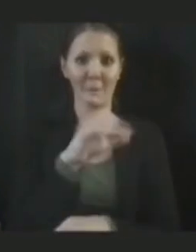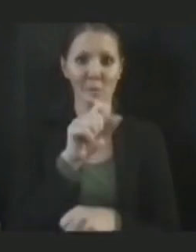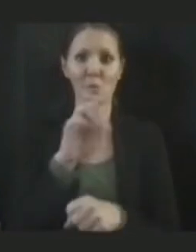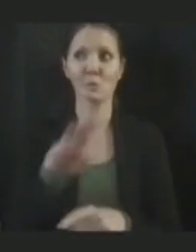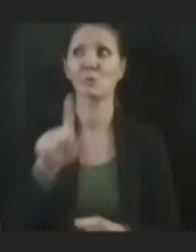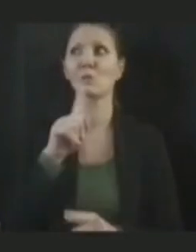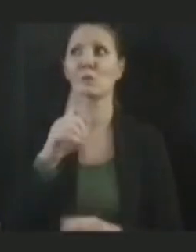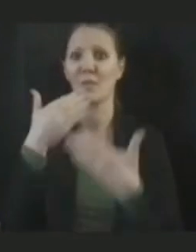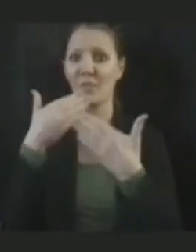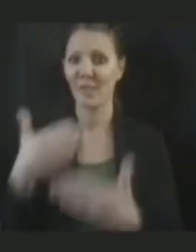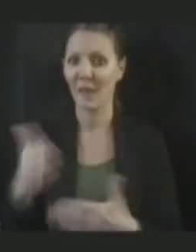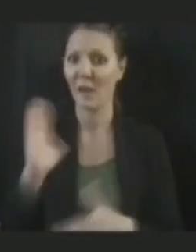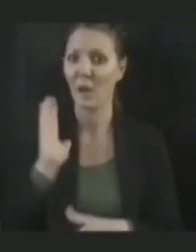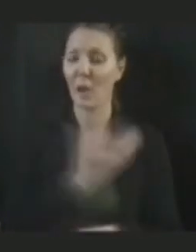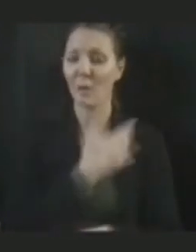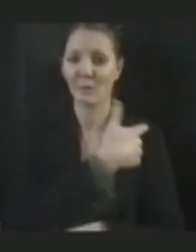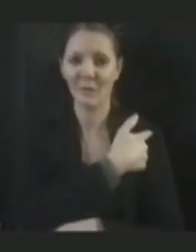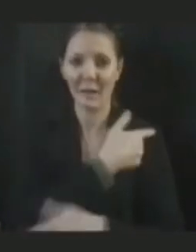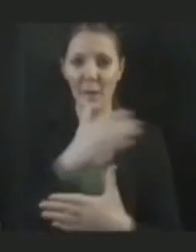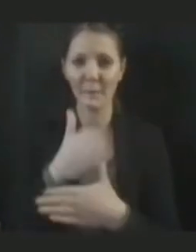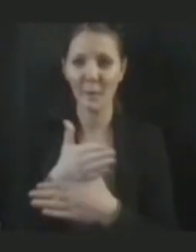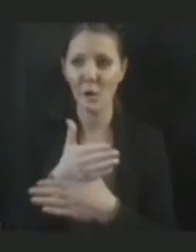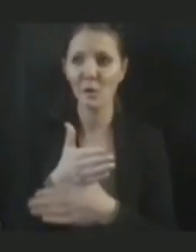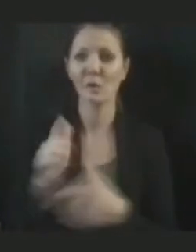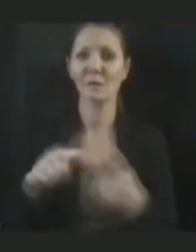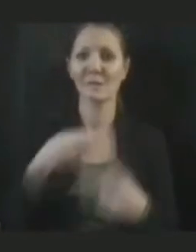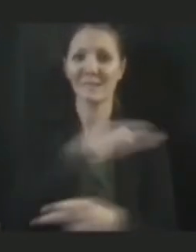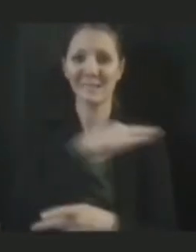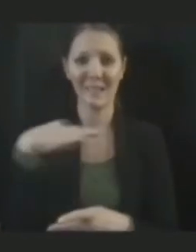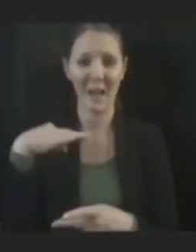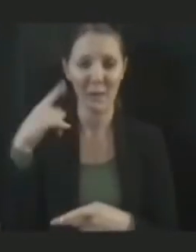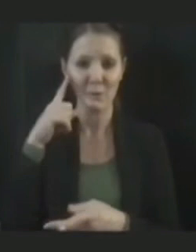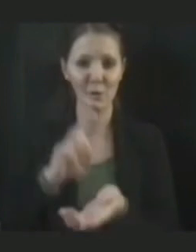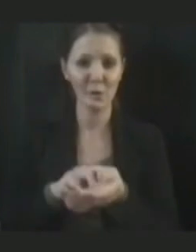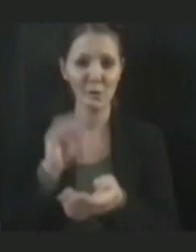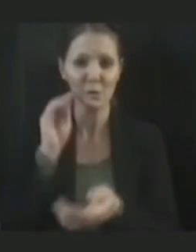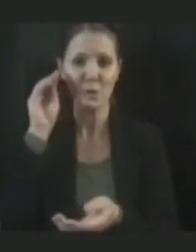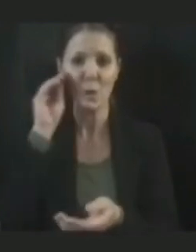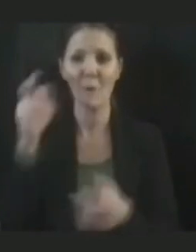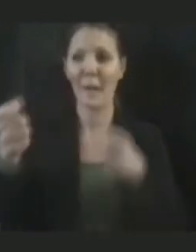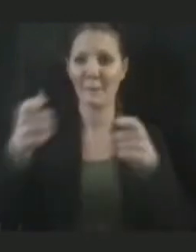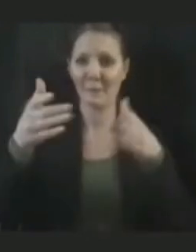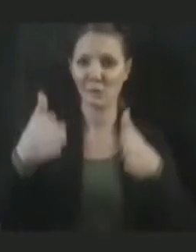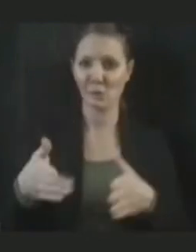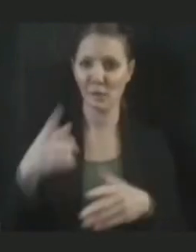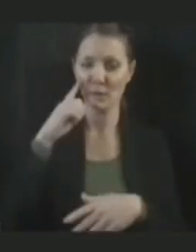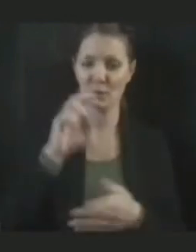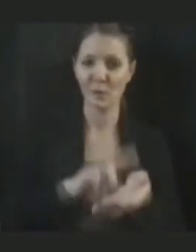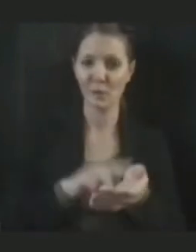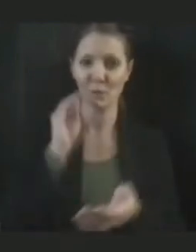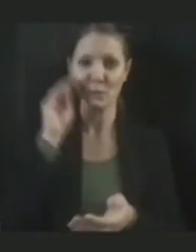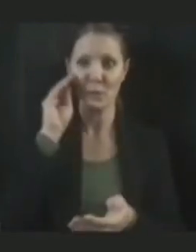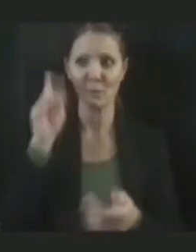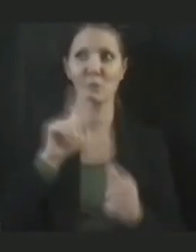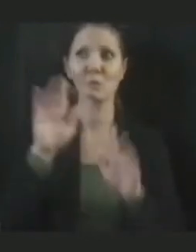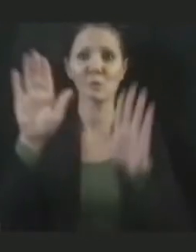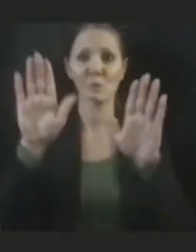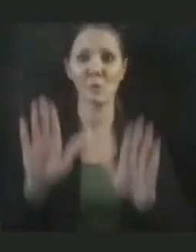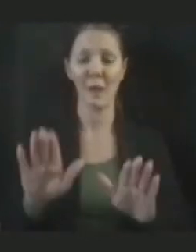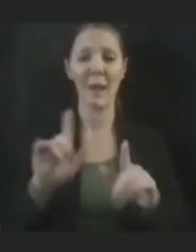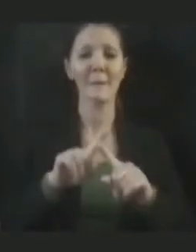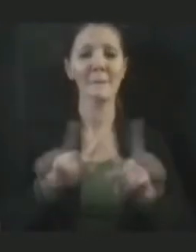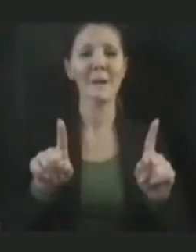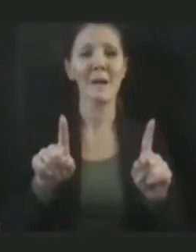nursing home staff, our nursing home administrators. But we haven't seen that kind of really significant